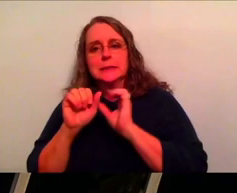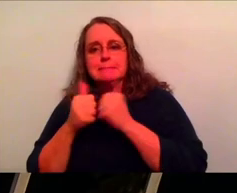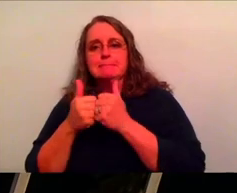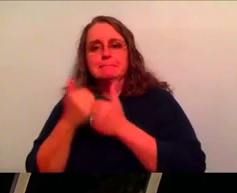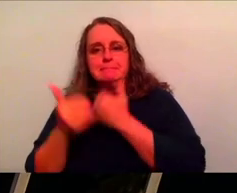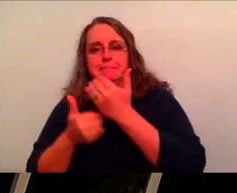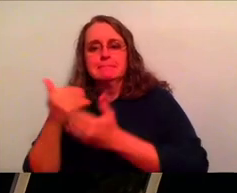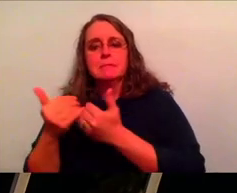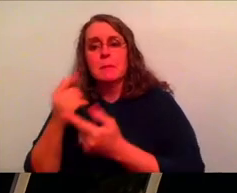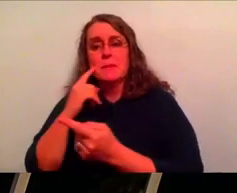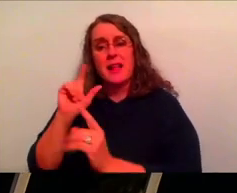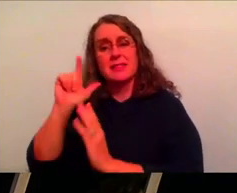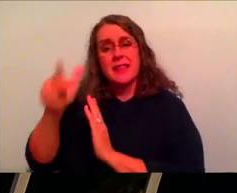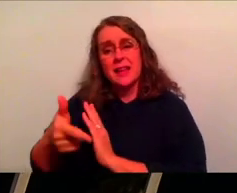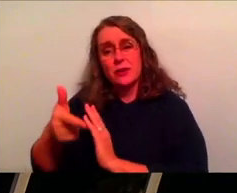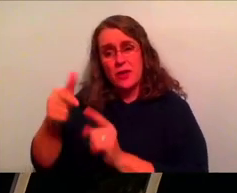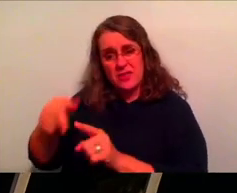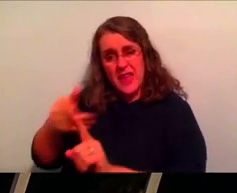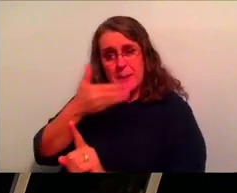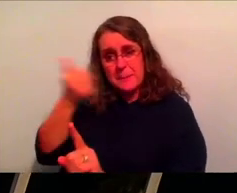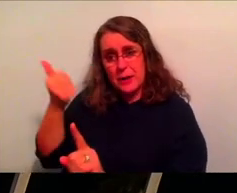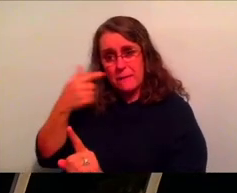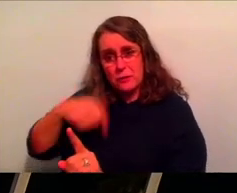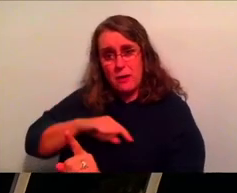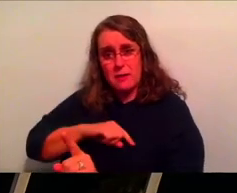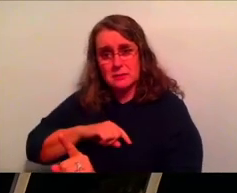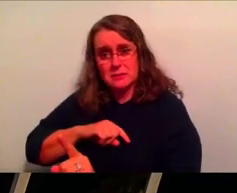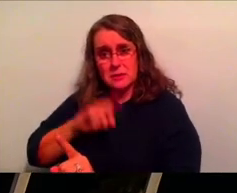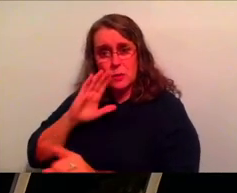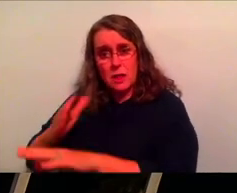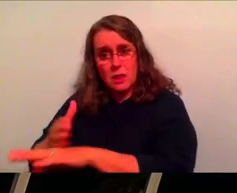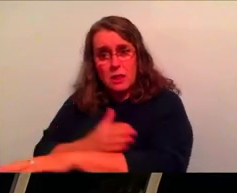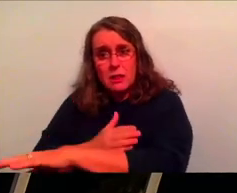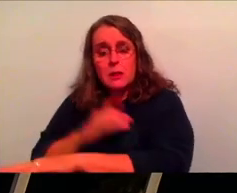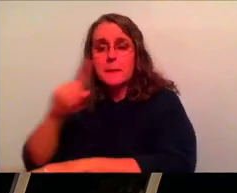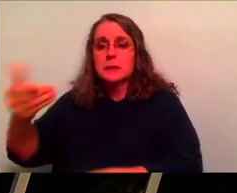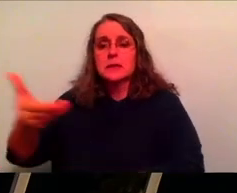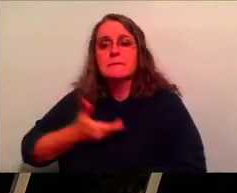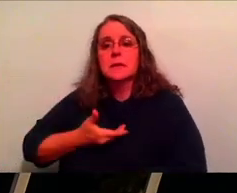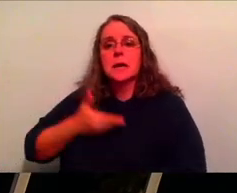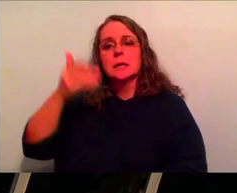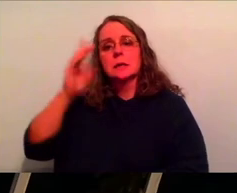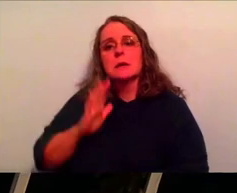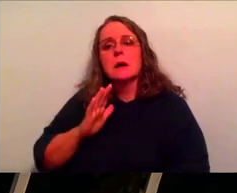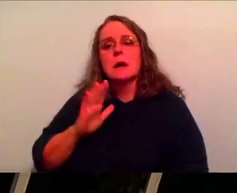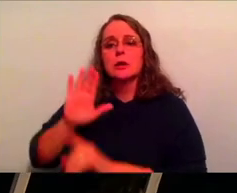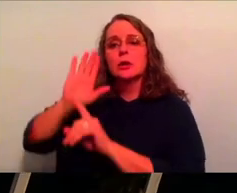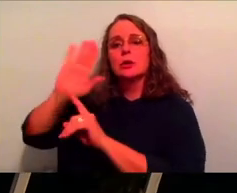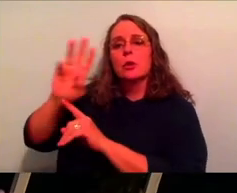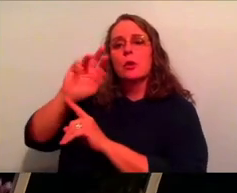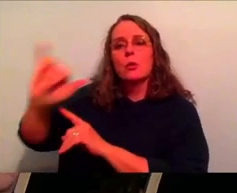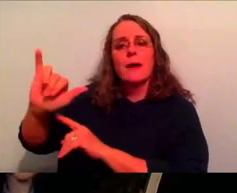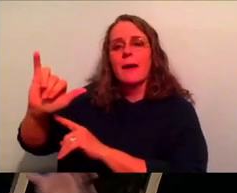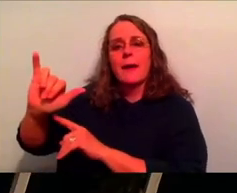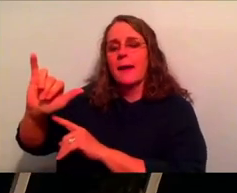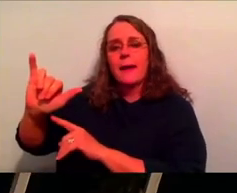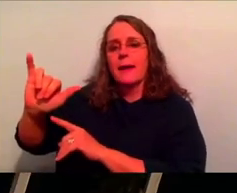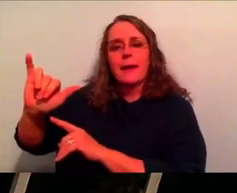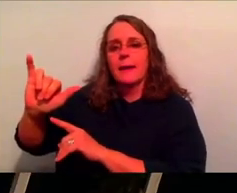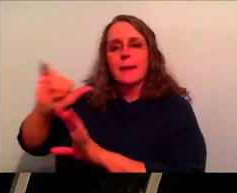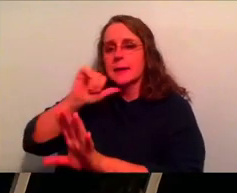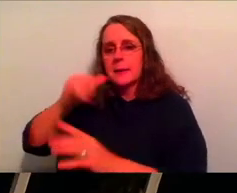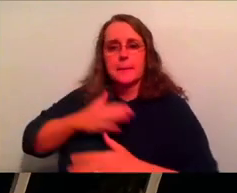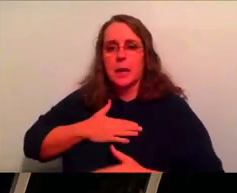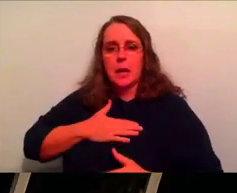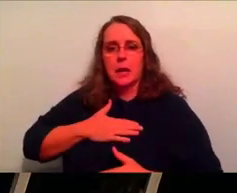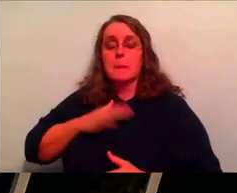for us and we've got to give those places to God. We've got to invite God and say, God, your way over mine, your will be done